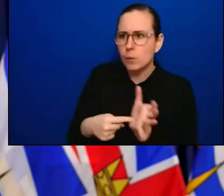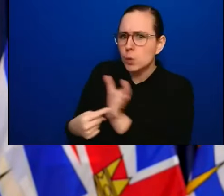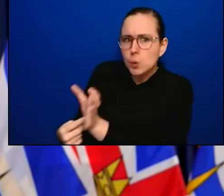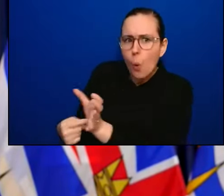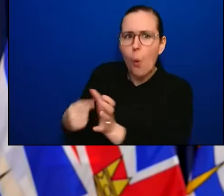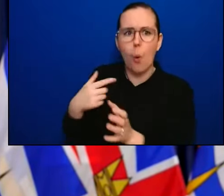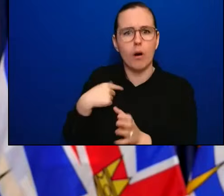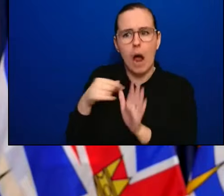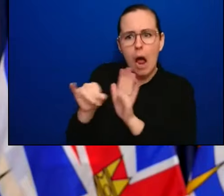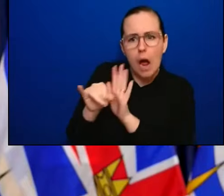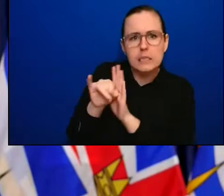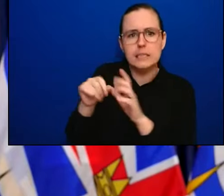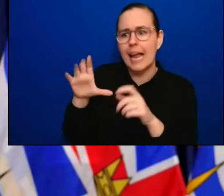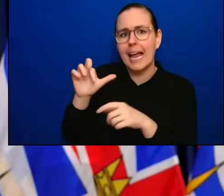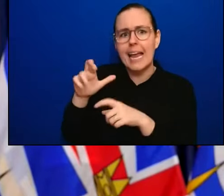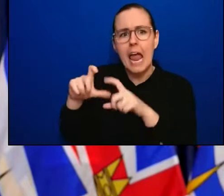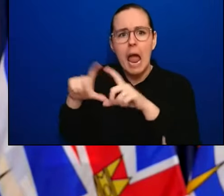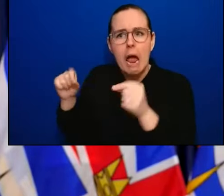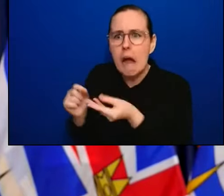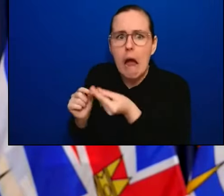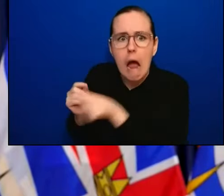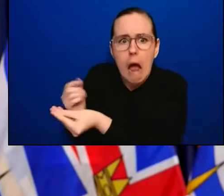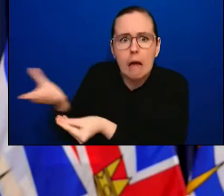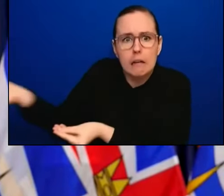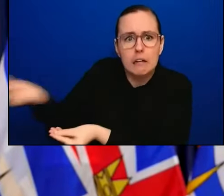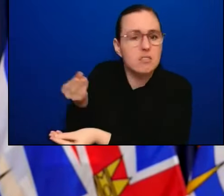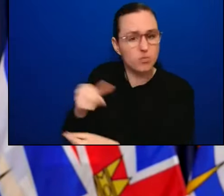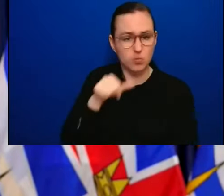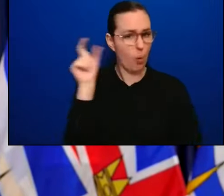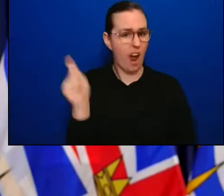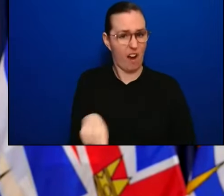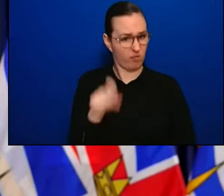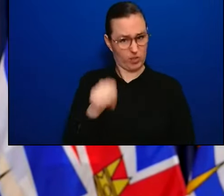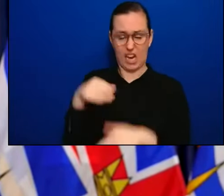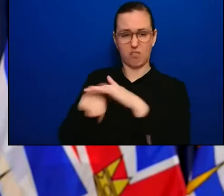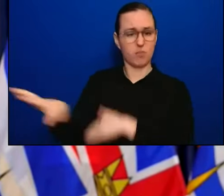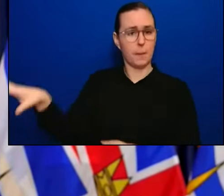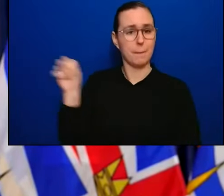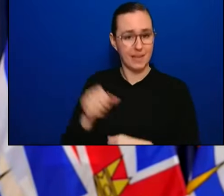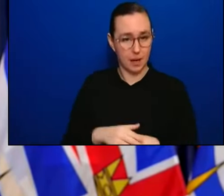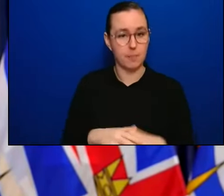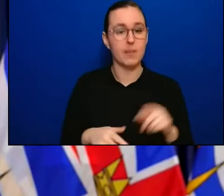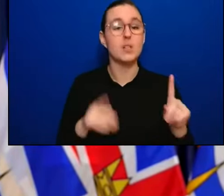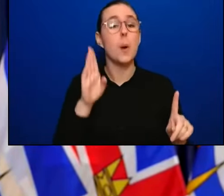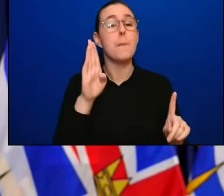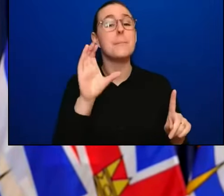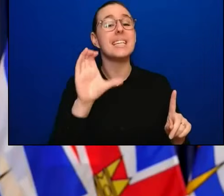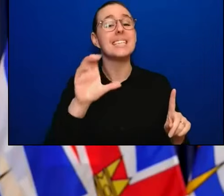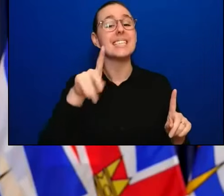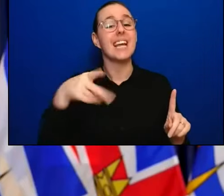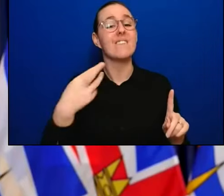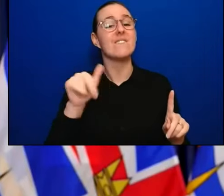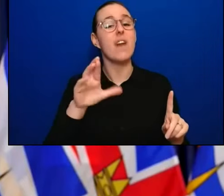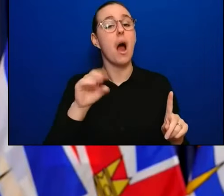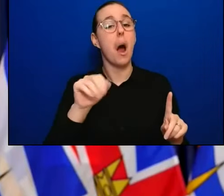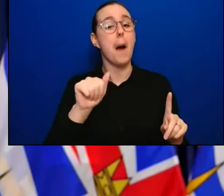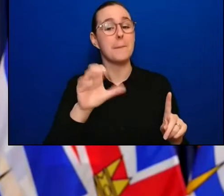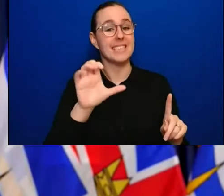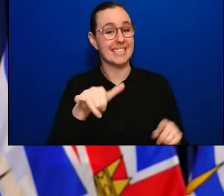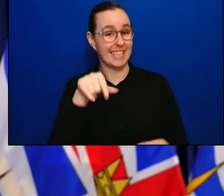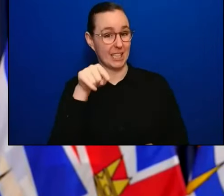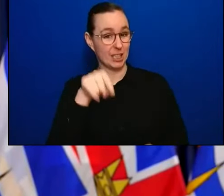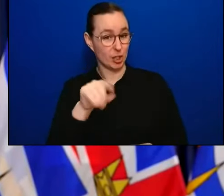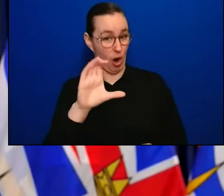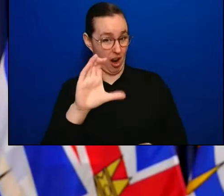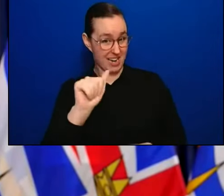British Colombians can visit bcpharmacy.ca to make sure the pharmacy has test kits. It's important to remember that testing continues to be